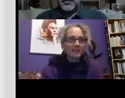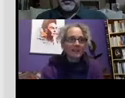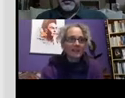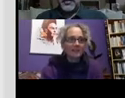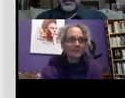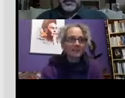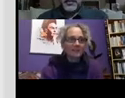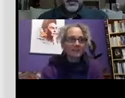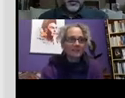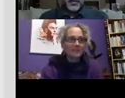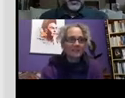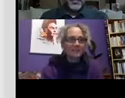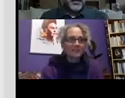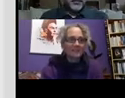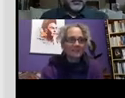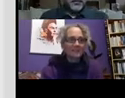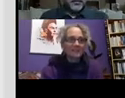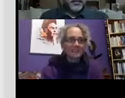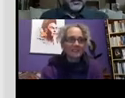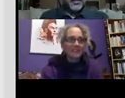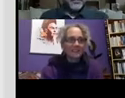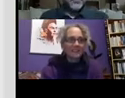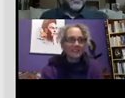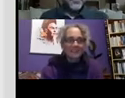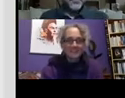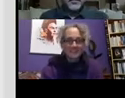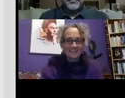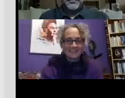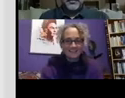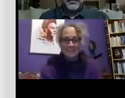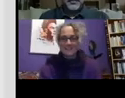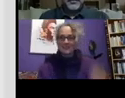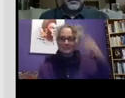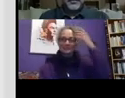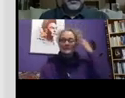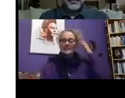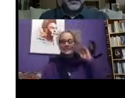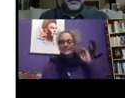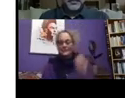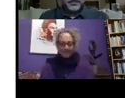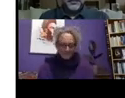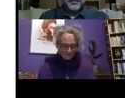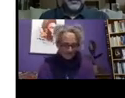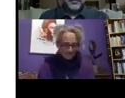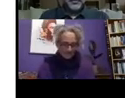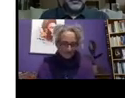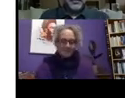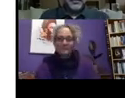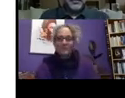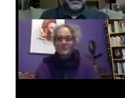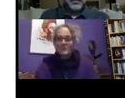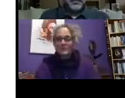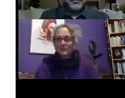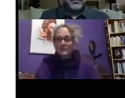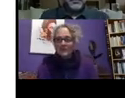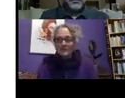Okay. Hopefully you can see that. We can see it. And it's on slideshow. Lovely. So. Thank